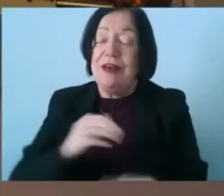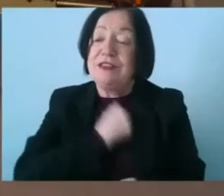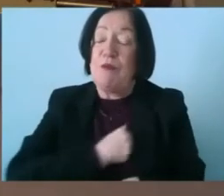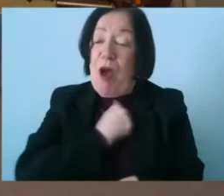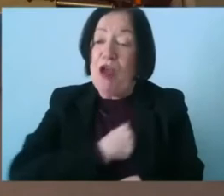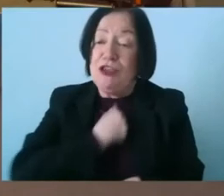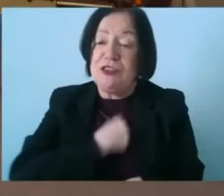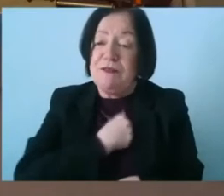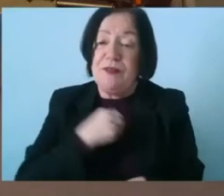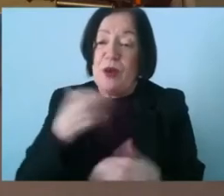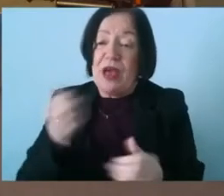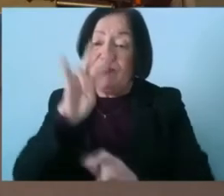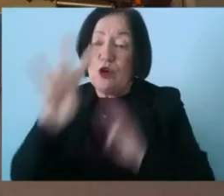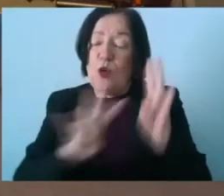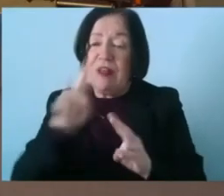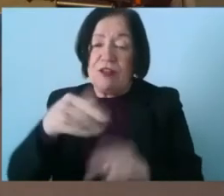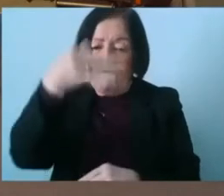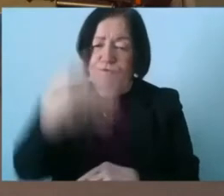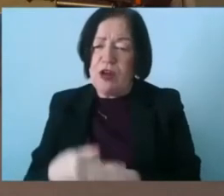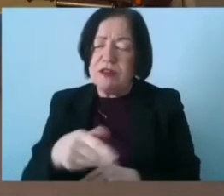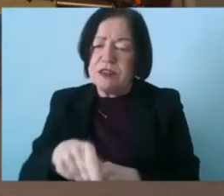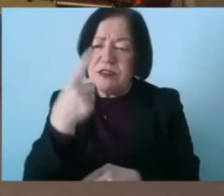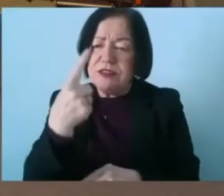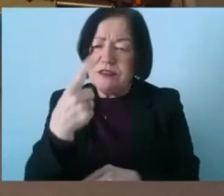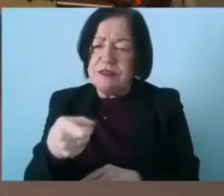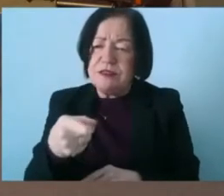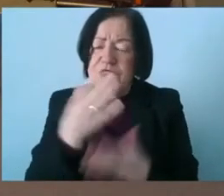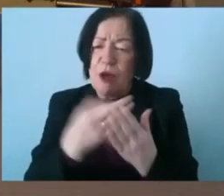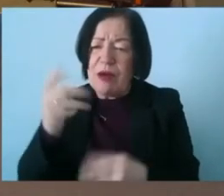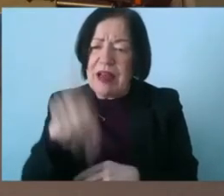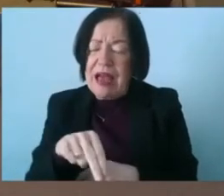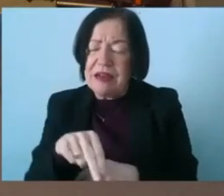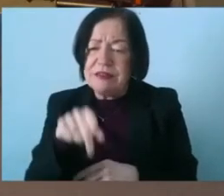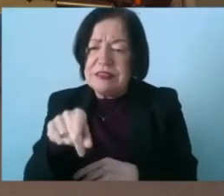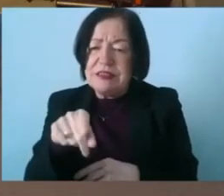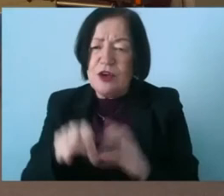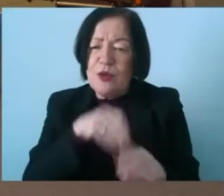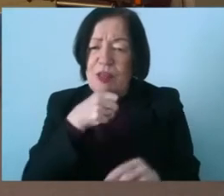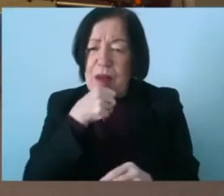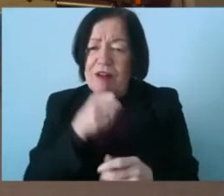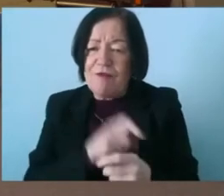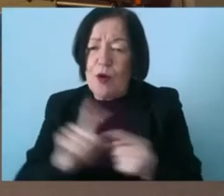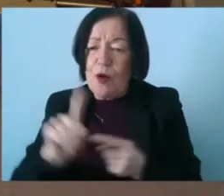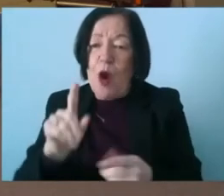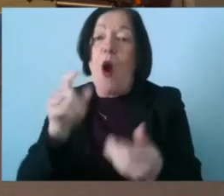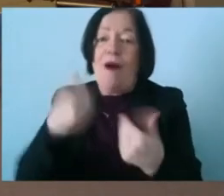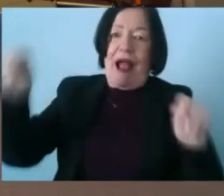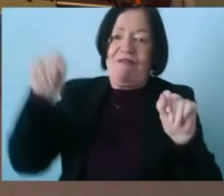we do have a question here at the front if someone can dash with a microphone oh we got it